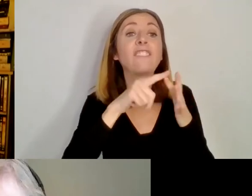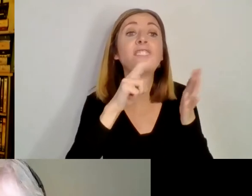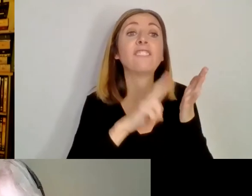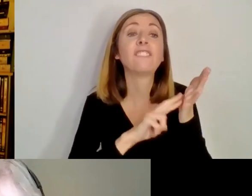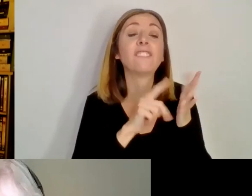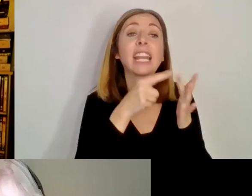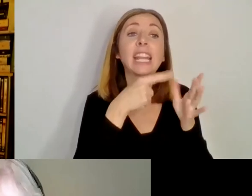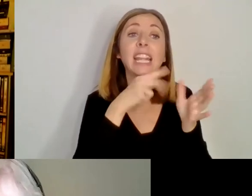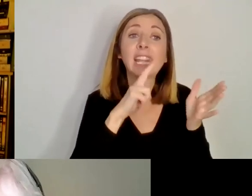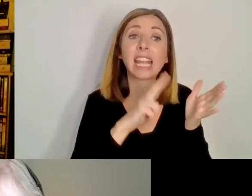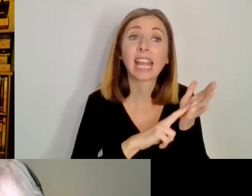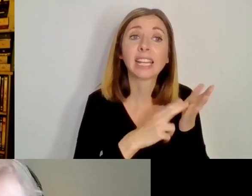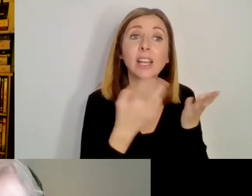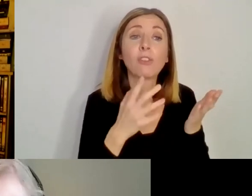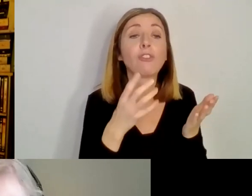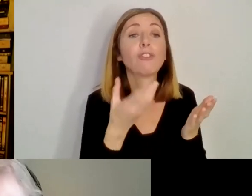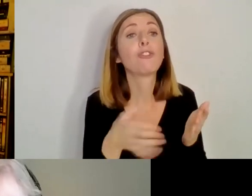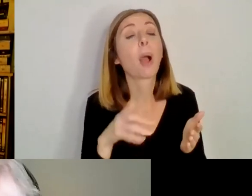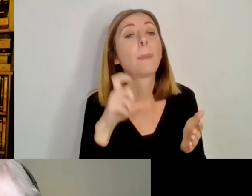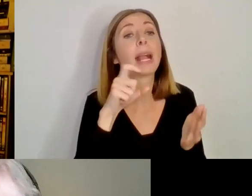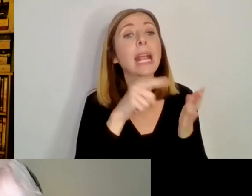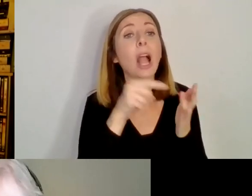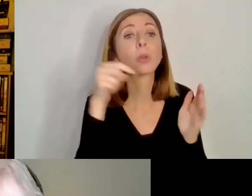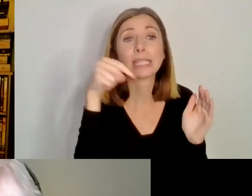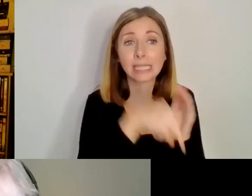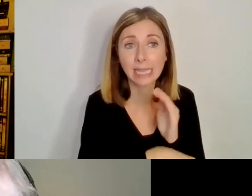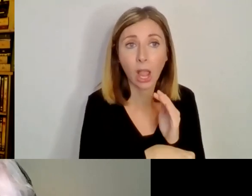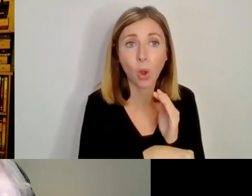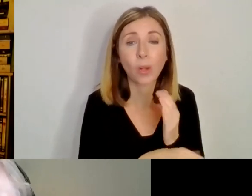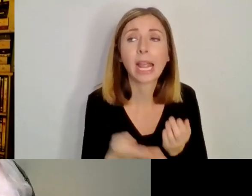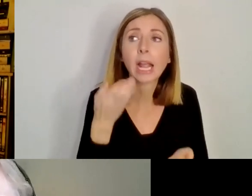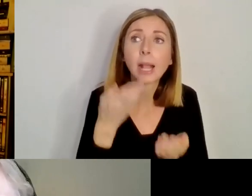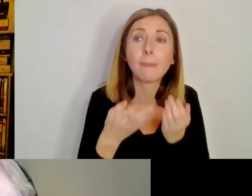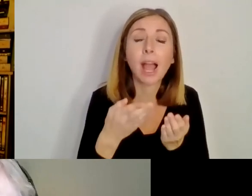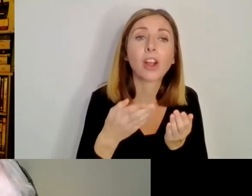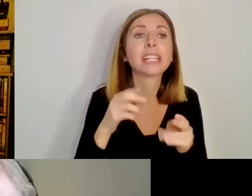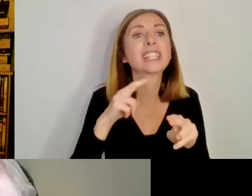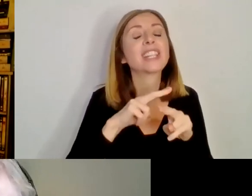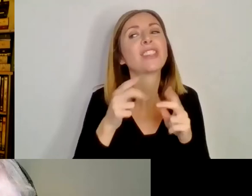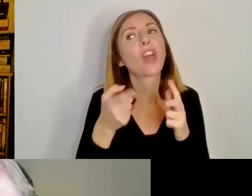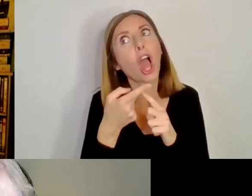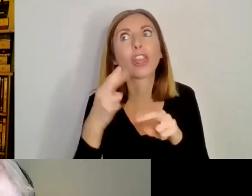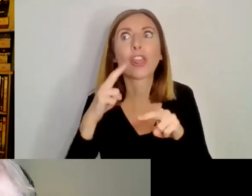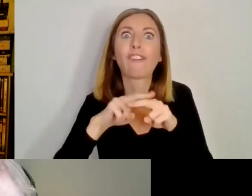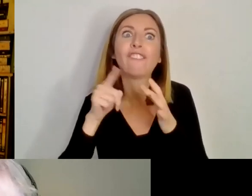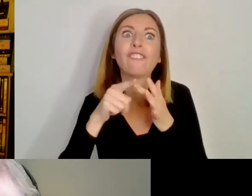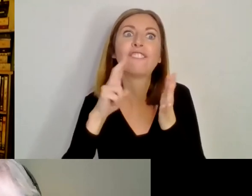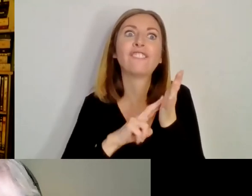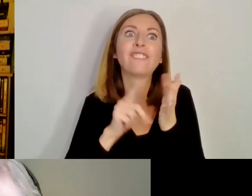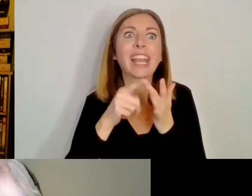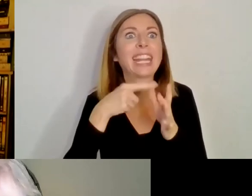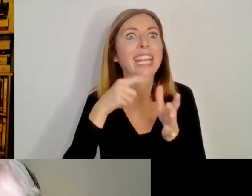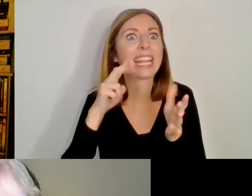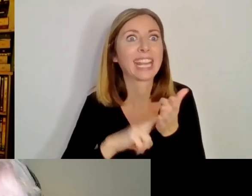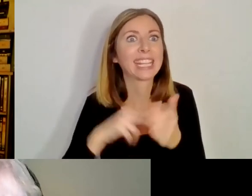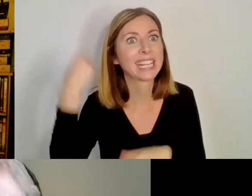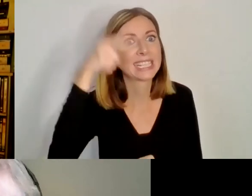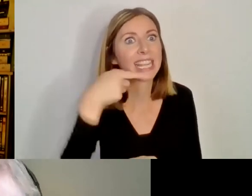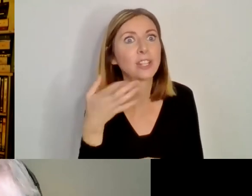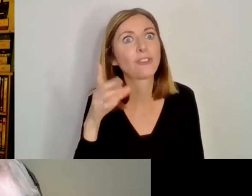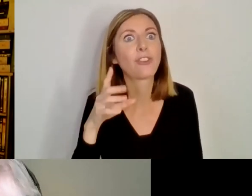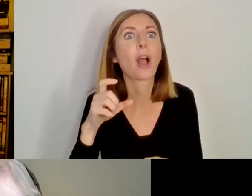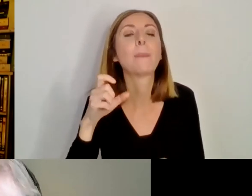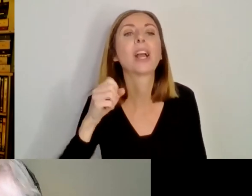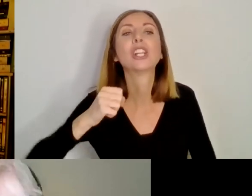in comparison to St. Finian in Movela, Cooley Cross and Church and County Donegal? And what remains